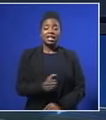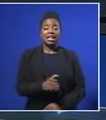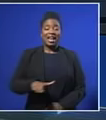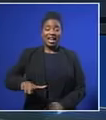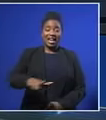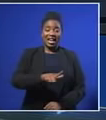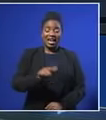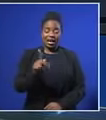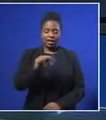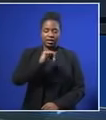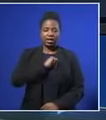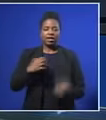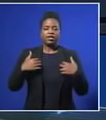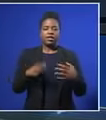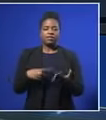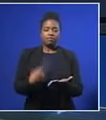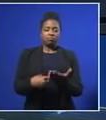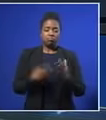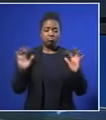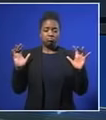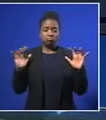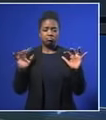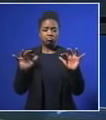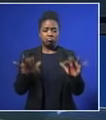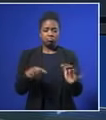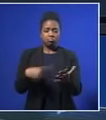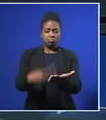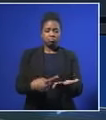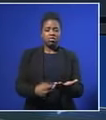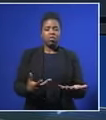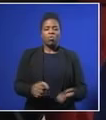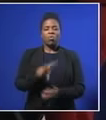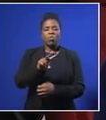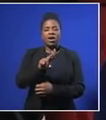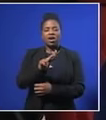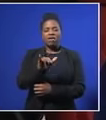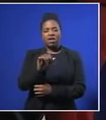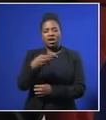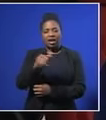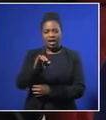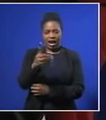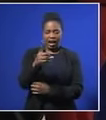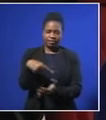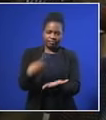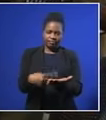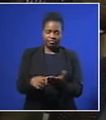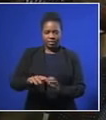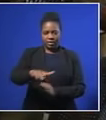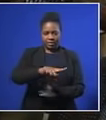land hearings in KwaZulu-Natal draw big crowds as Frey-Hate residents have their say on land expropriation.